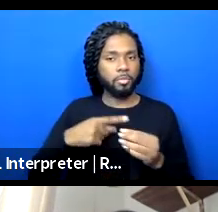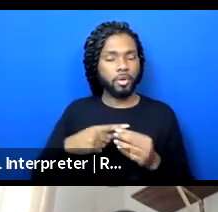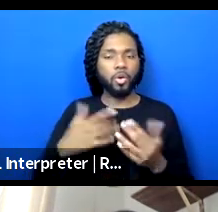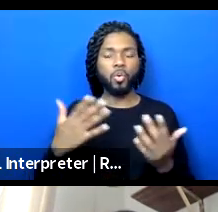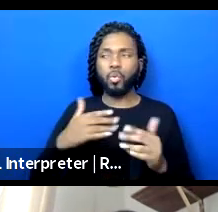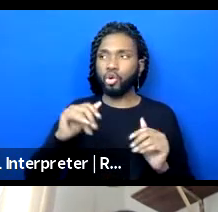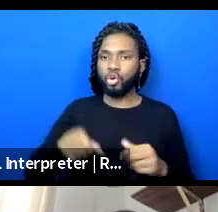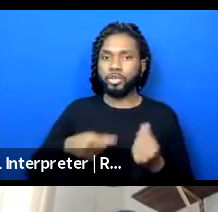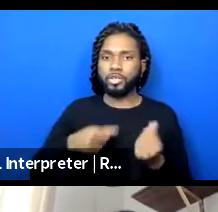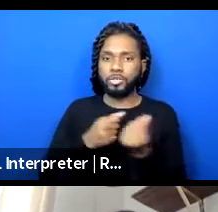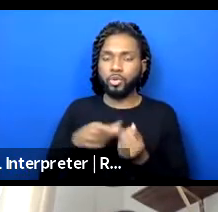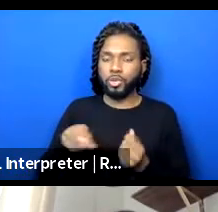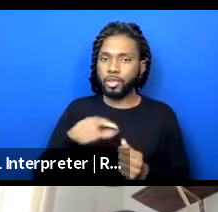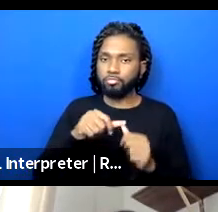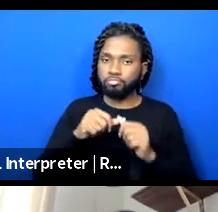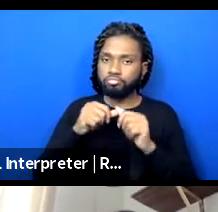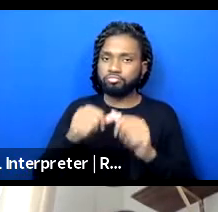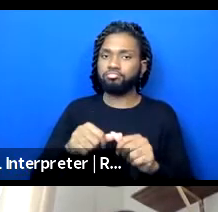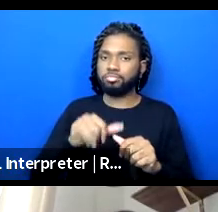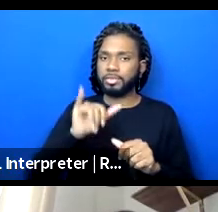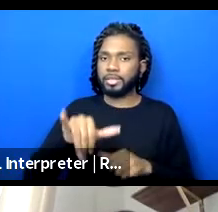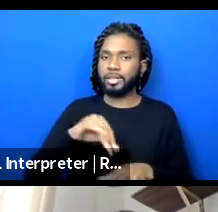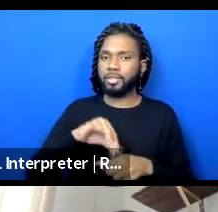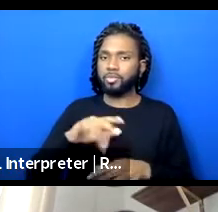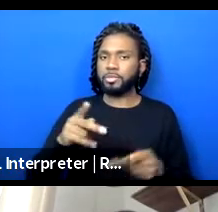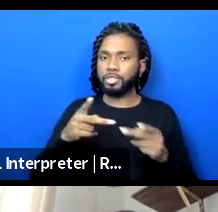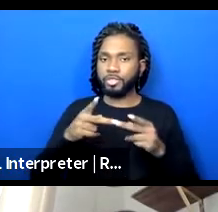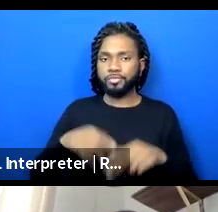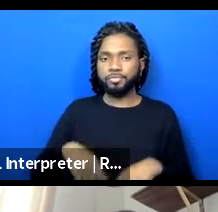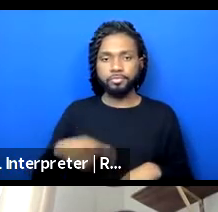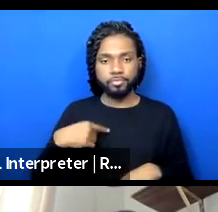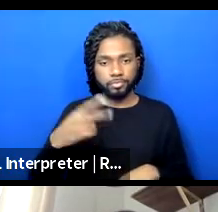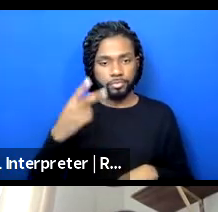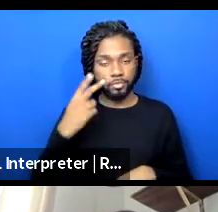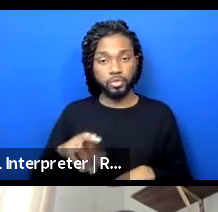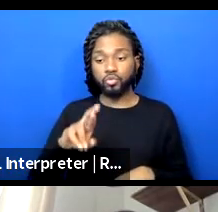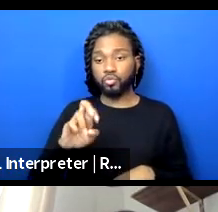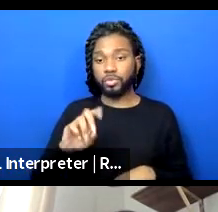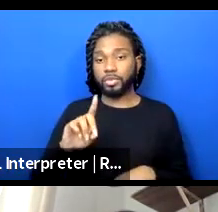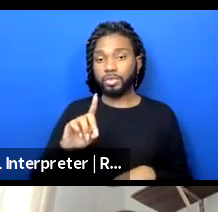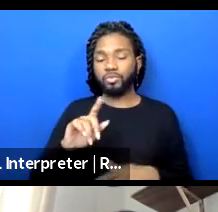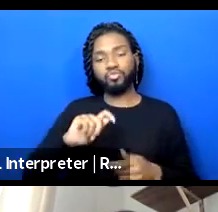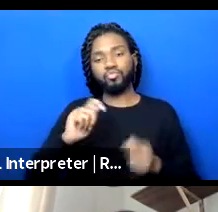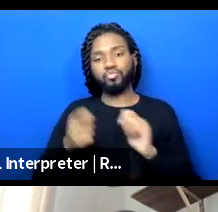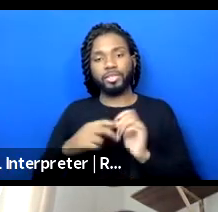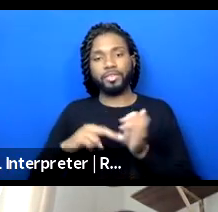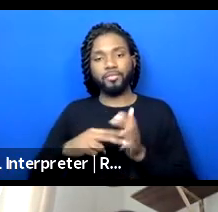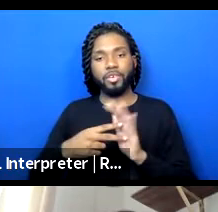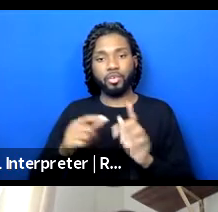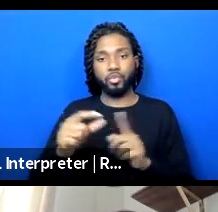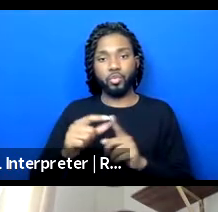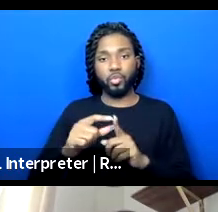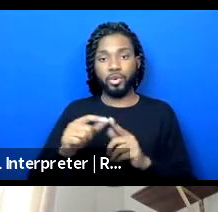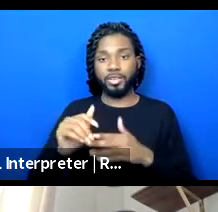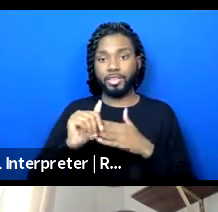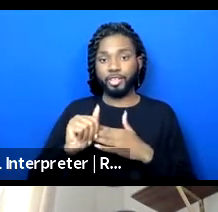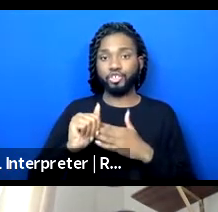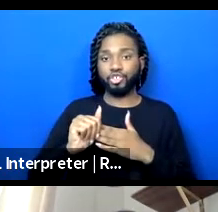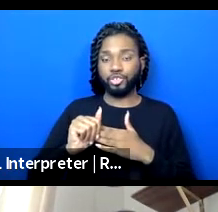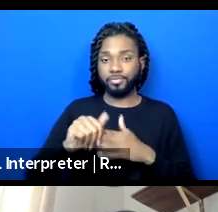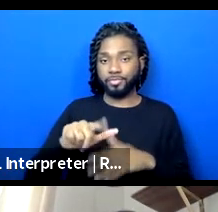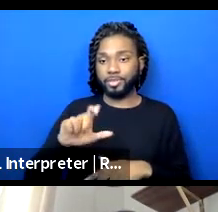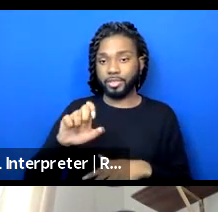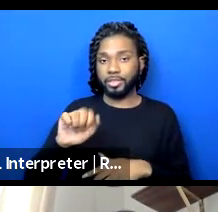sustain them in those positions? Um, I see redefining the, the word leadership. Now that's one we could chop up for